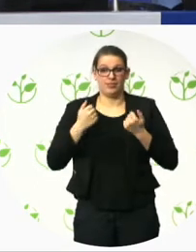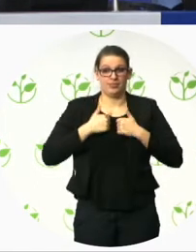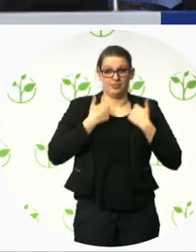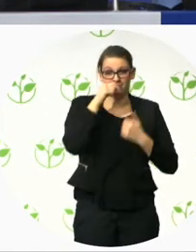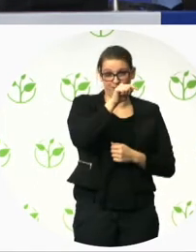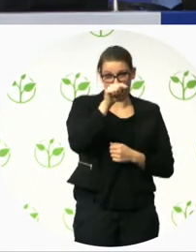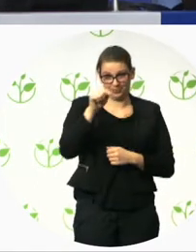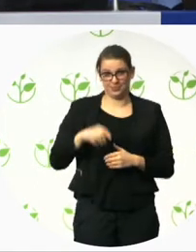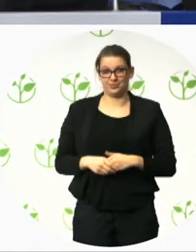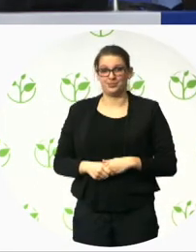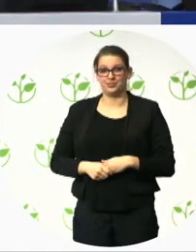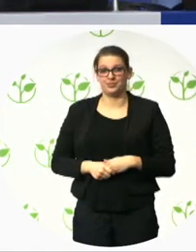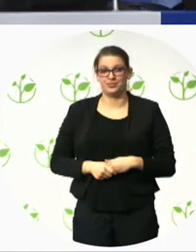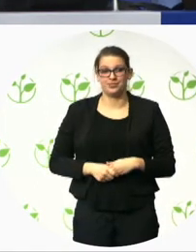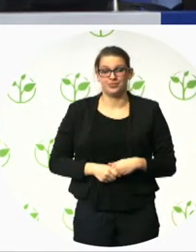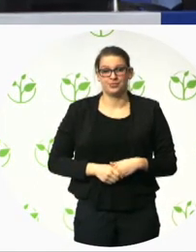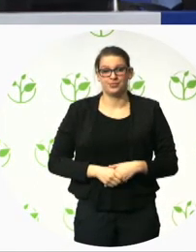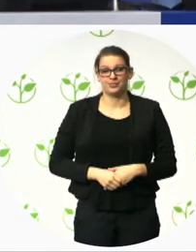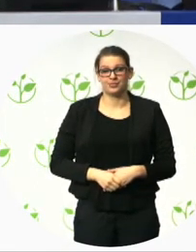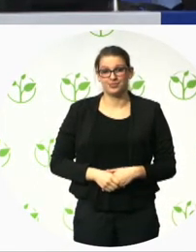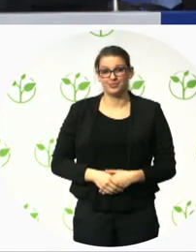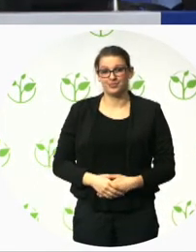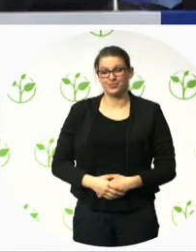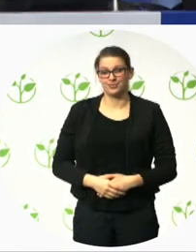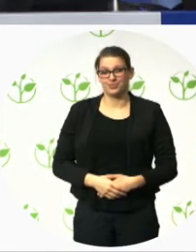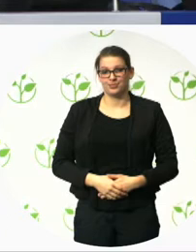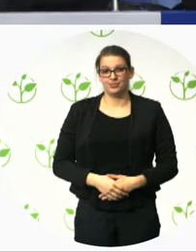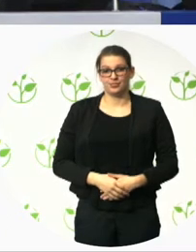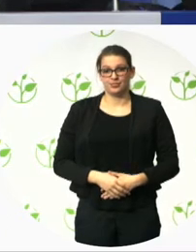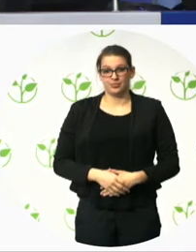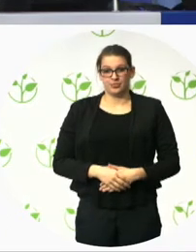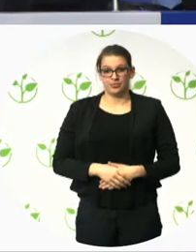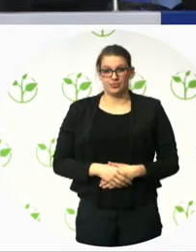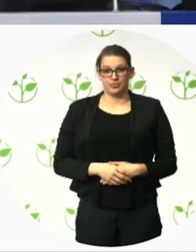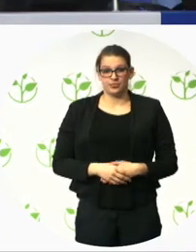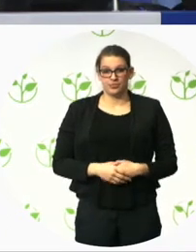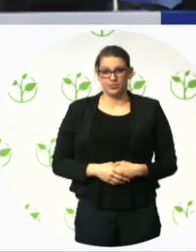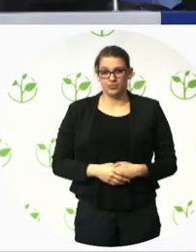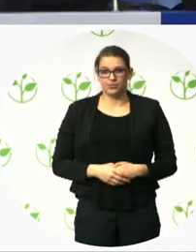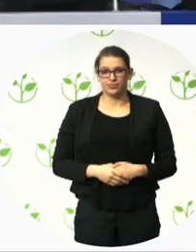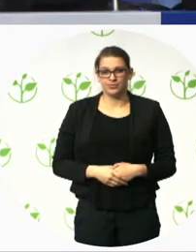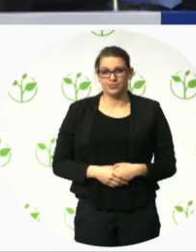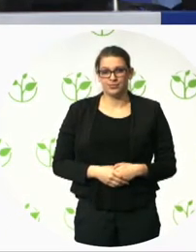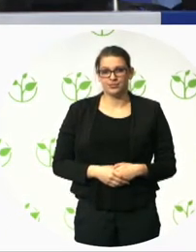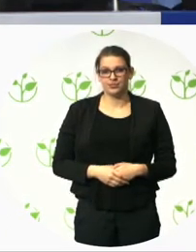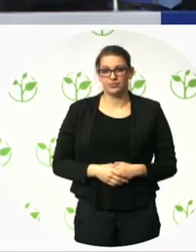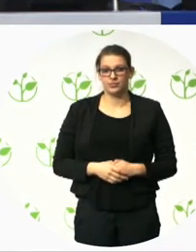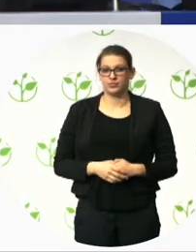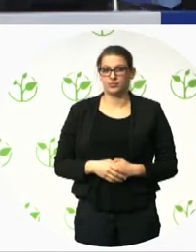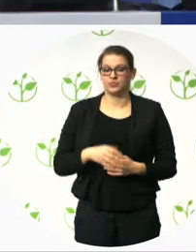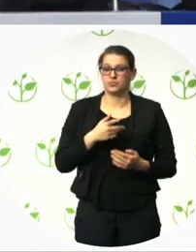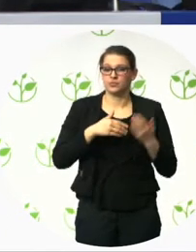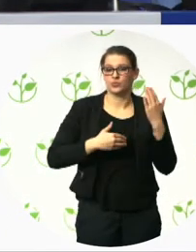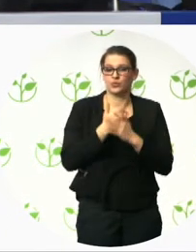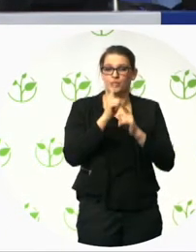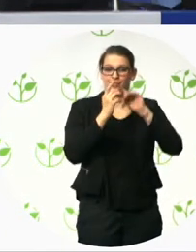when my colleague heard about the new urban development project in 2012, she initiated